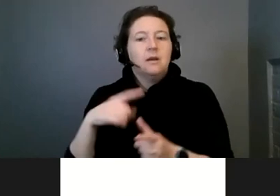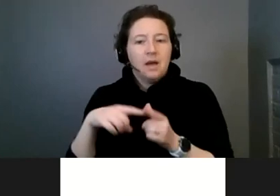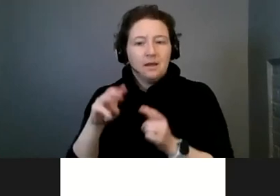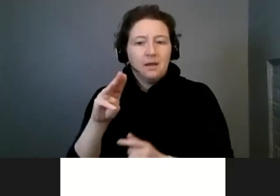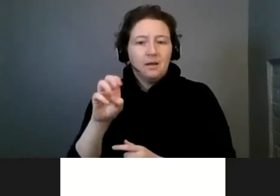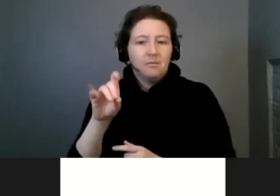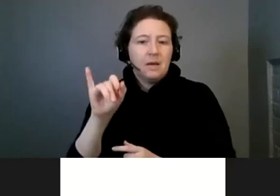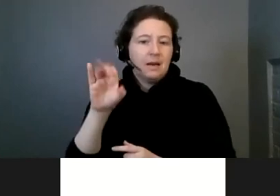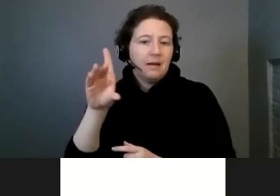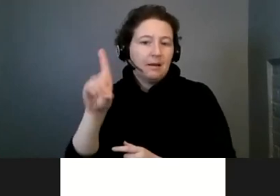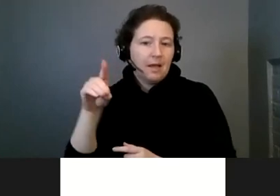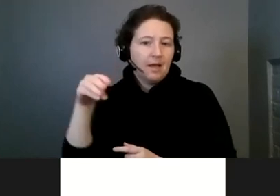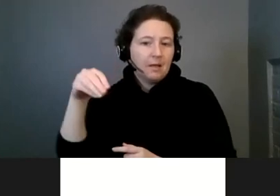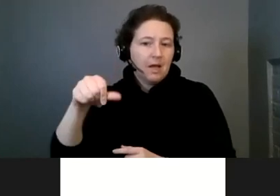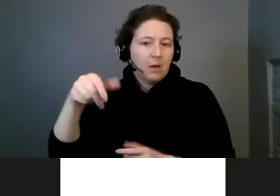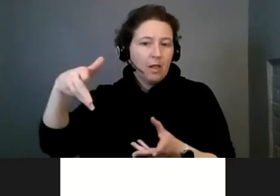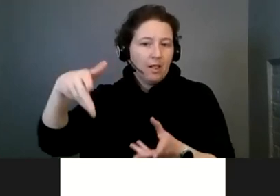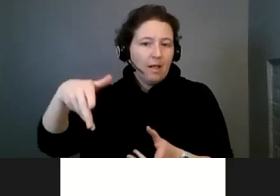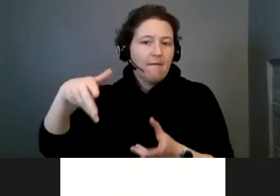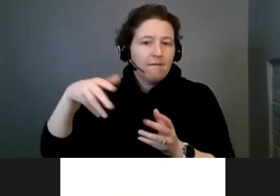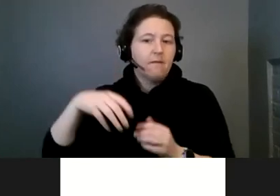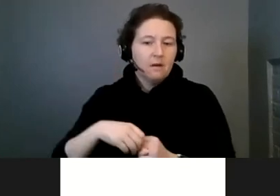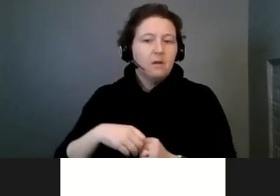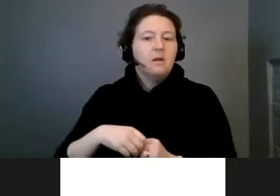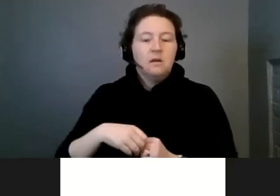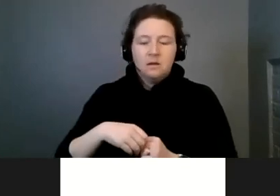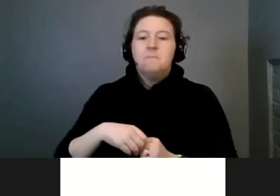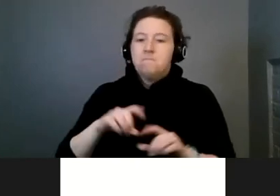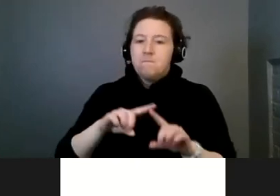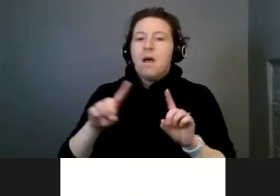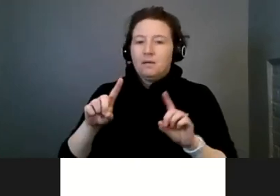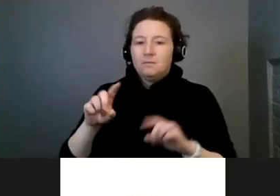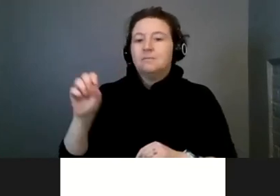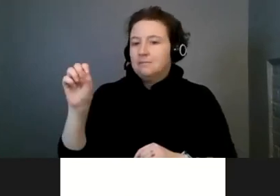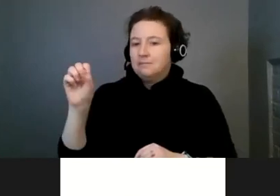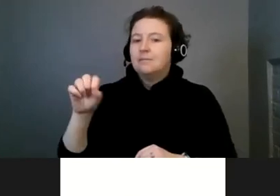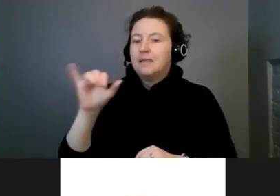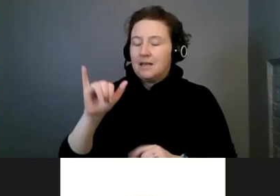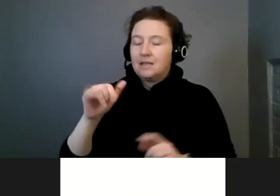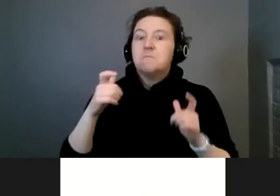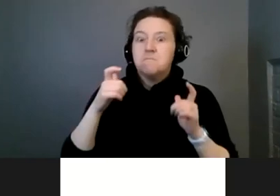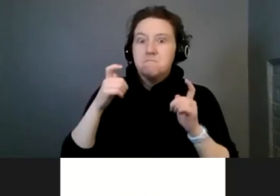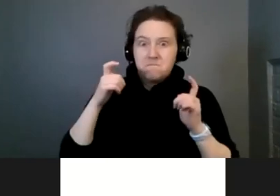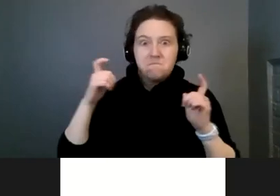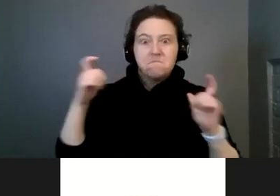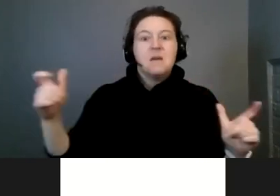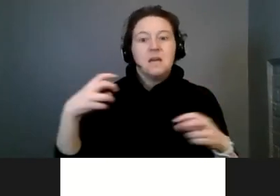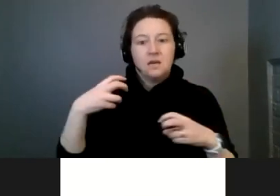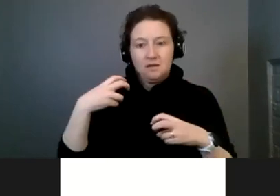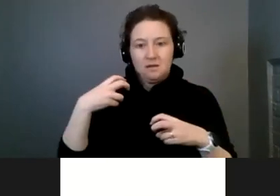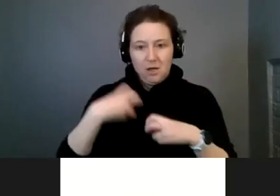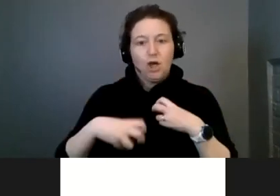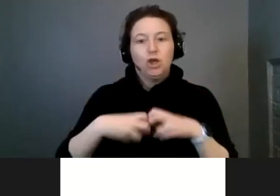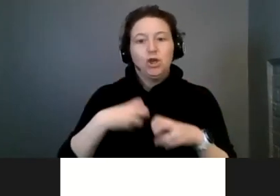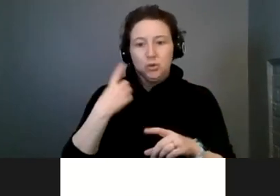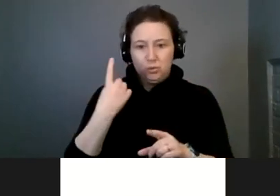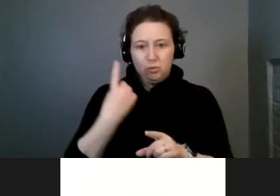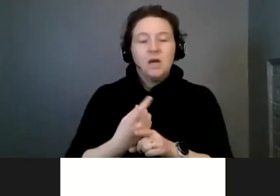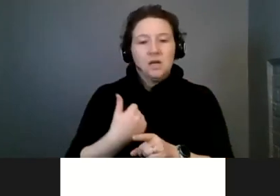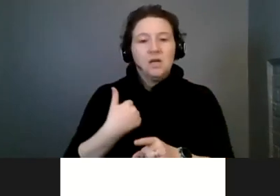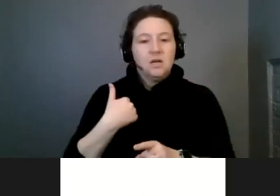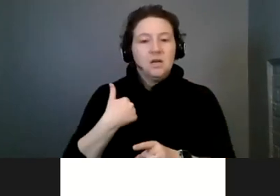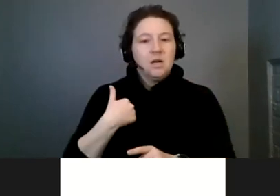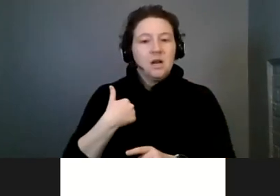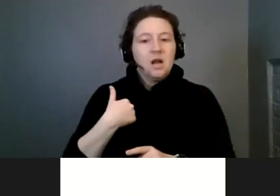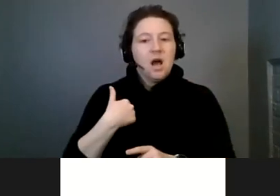picked up the rest. But, yeah, that's definitely a huge issue. And I would love to,